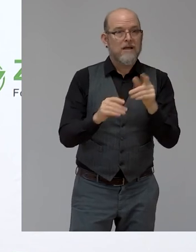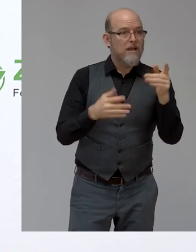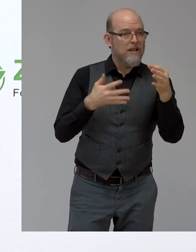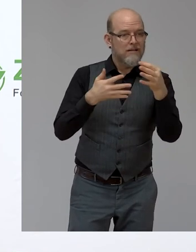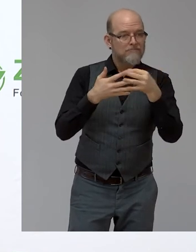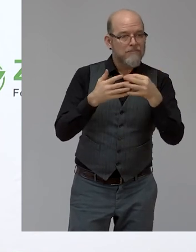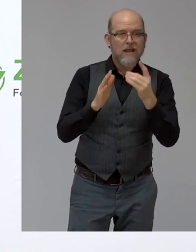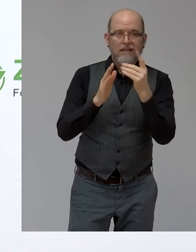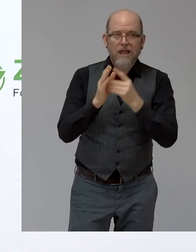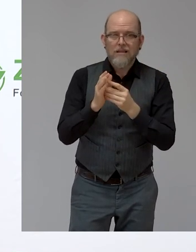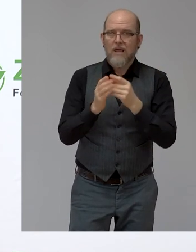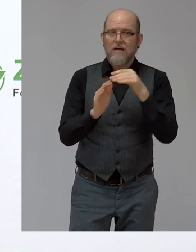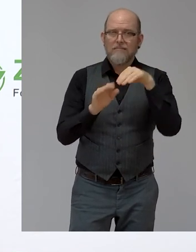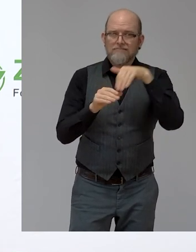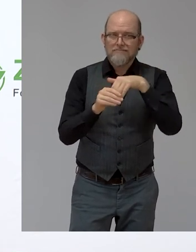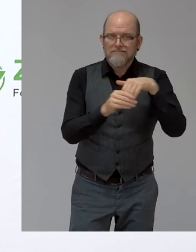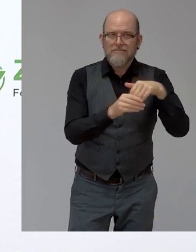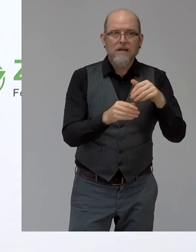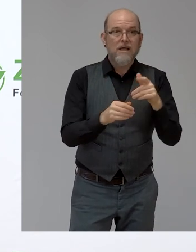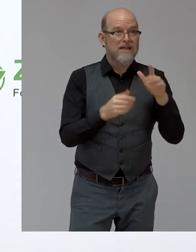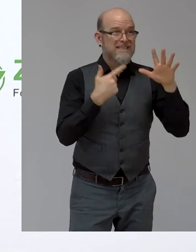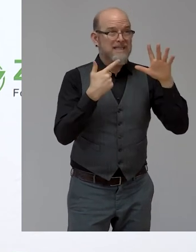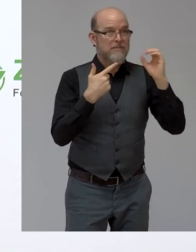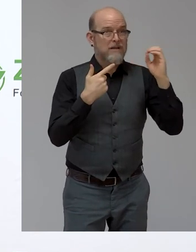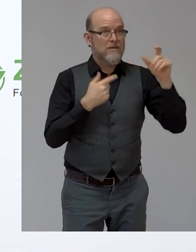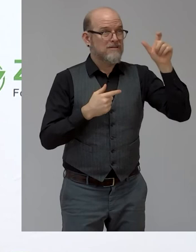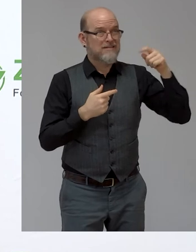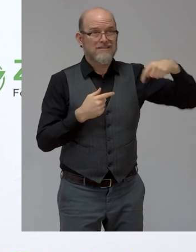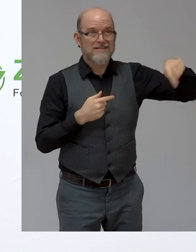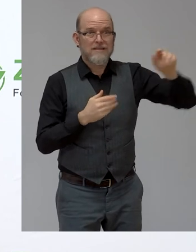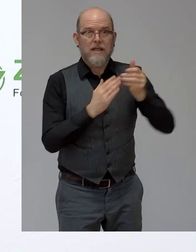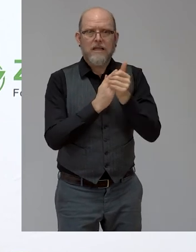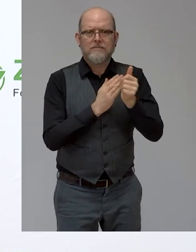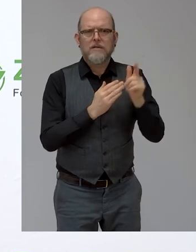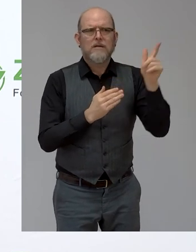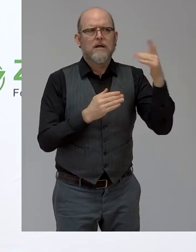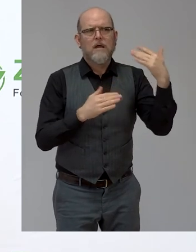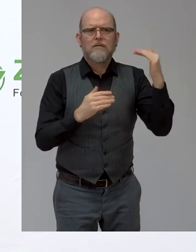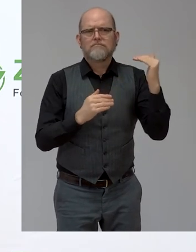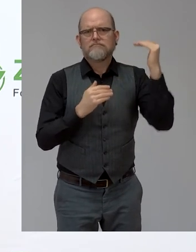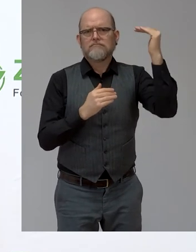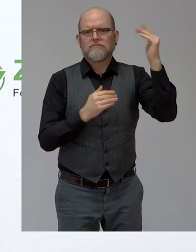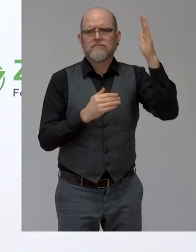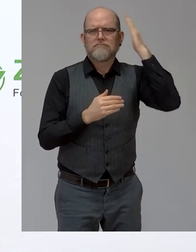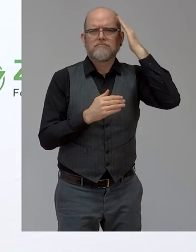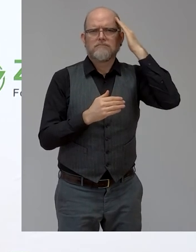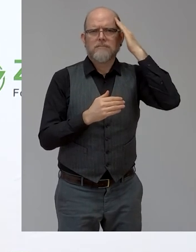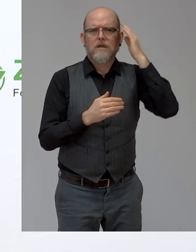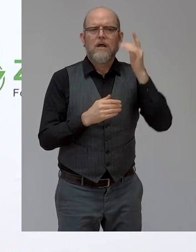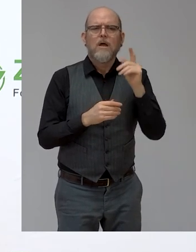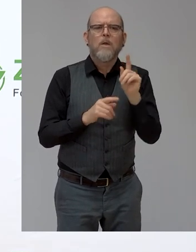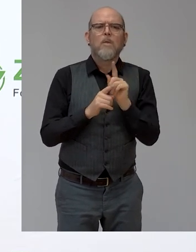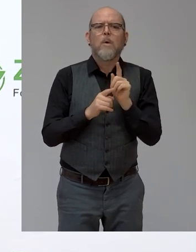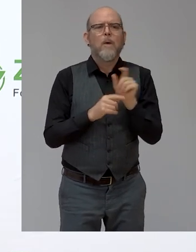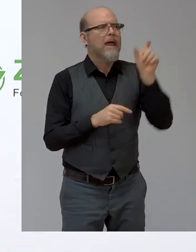from our community. And as mentioned, it's also not about being the brightest and most innovative.